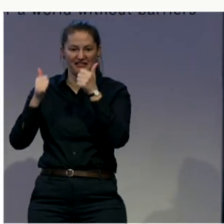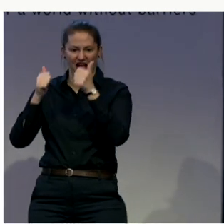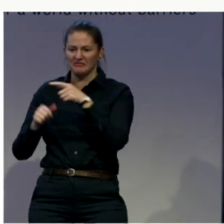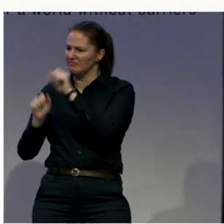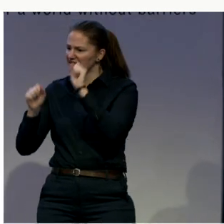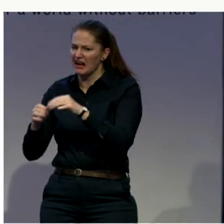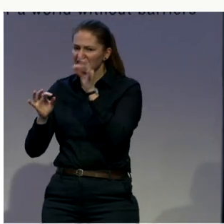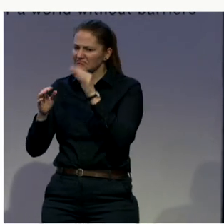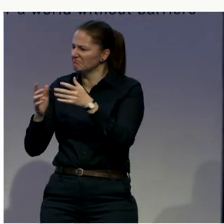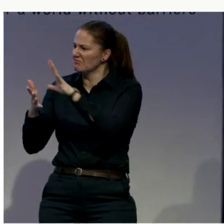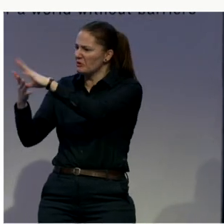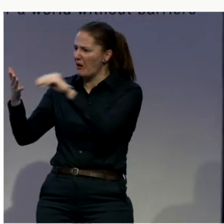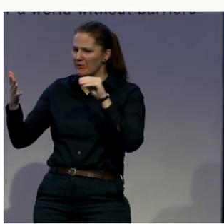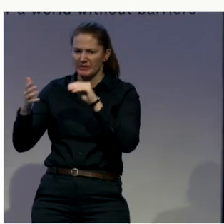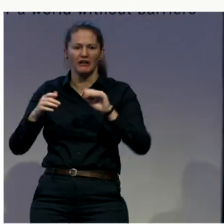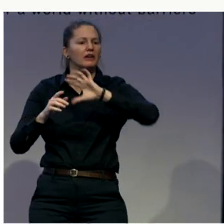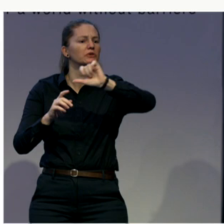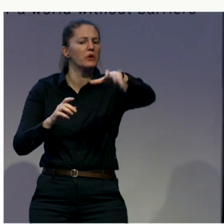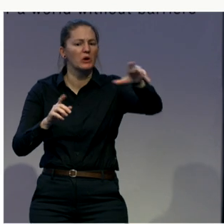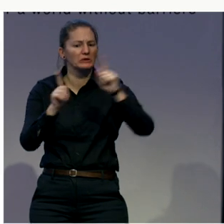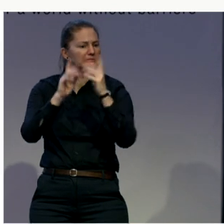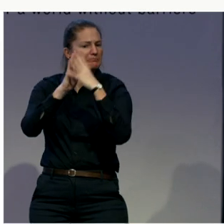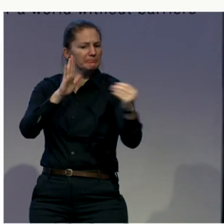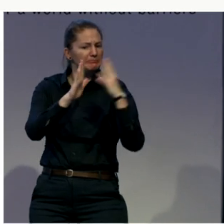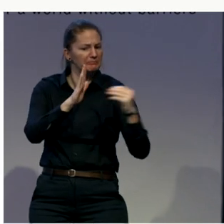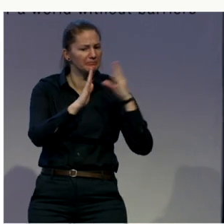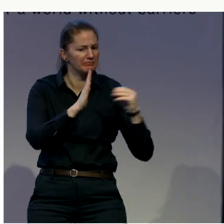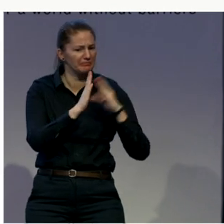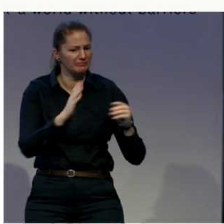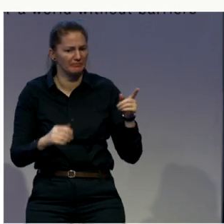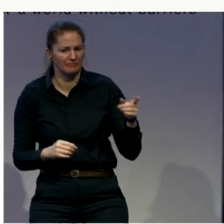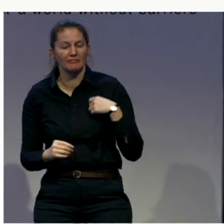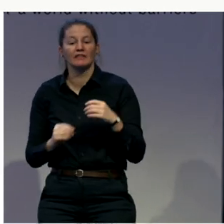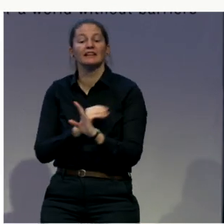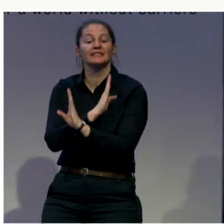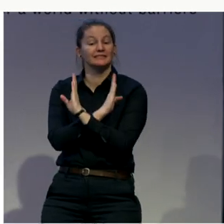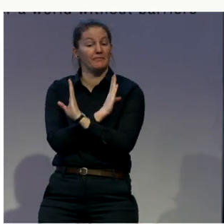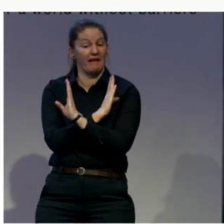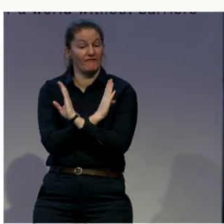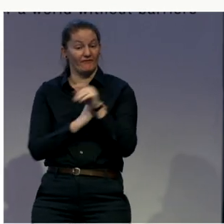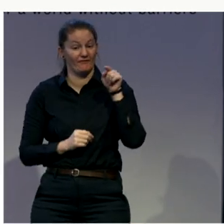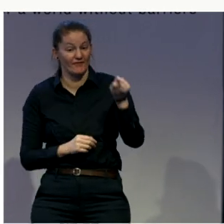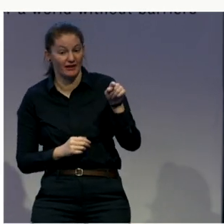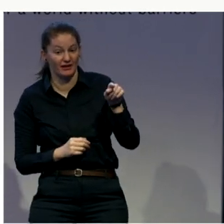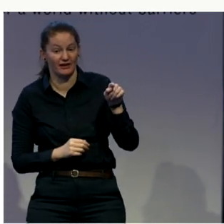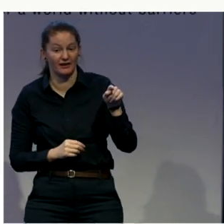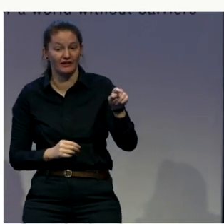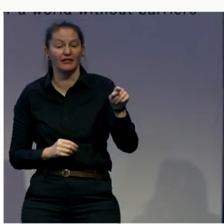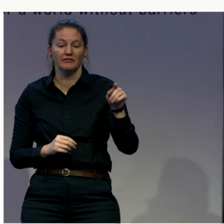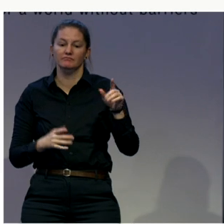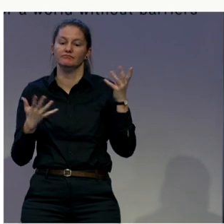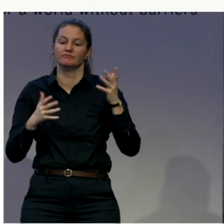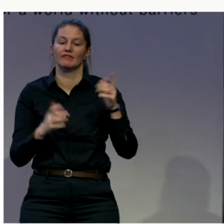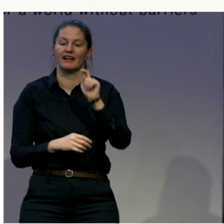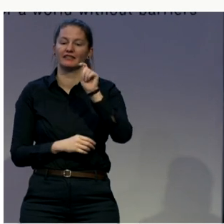reminded me of a time in Zimbabwe when one of our most celebrated TV presenters was arrested because he'd forgotten to pay